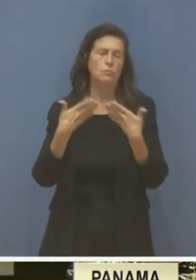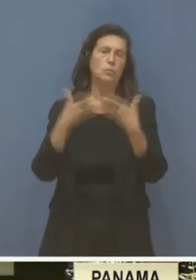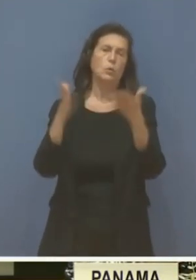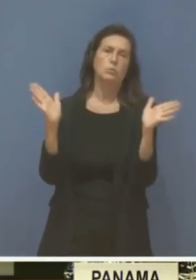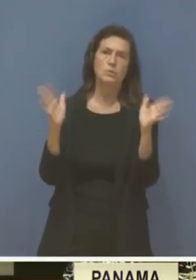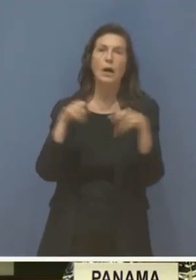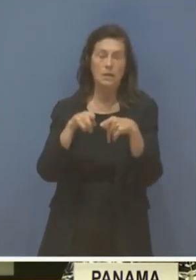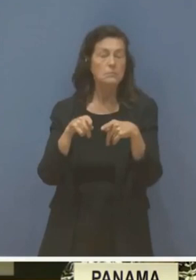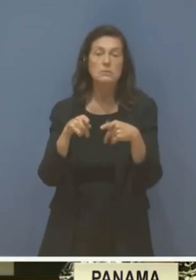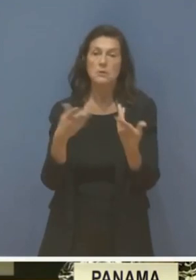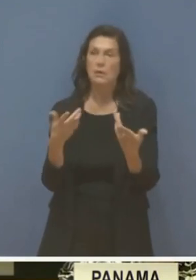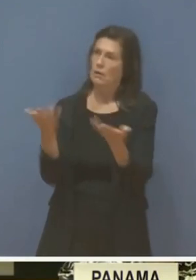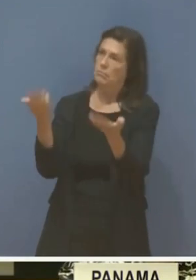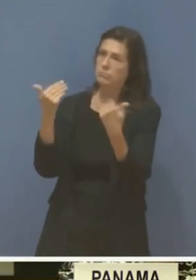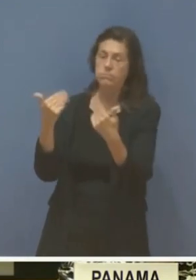bombing of Syria, Iraq,